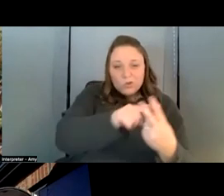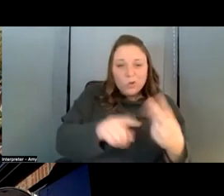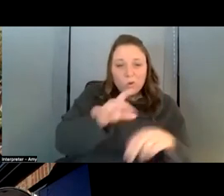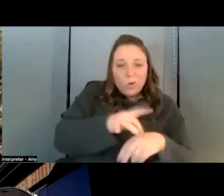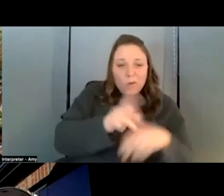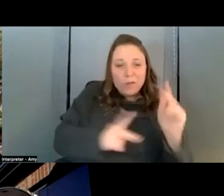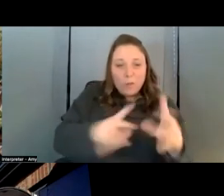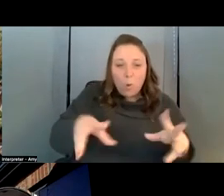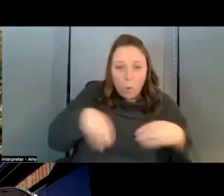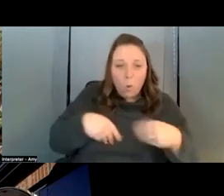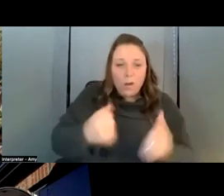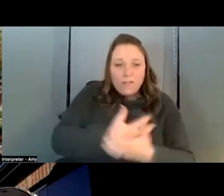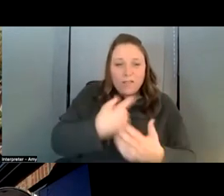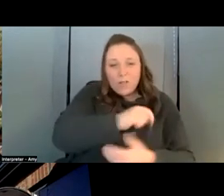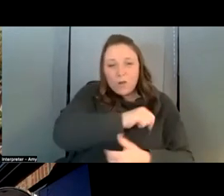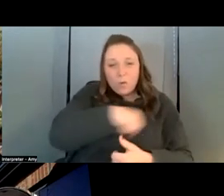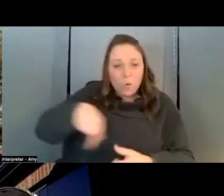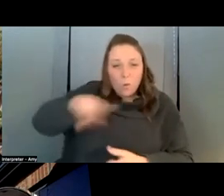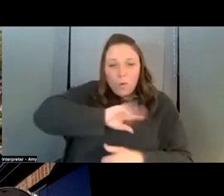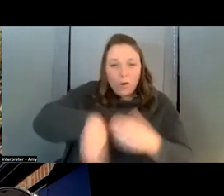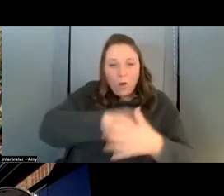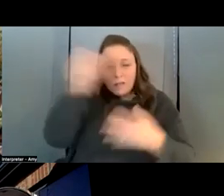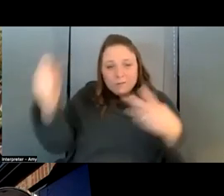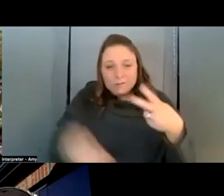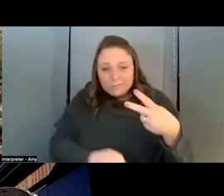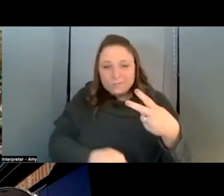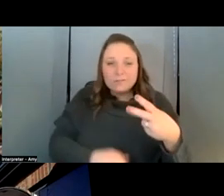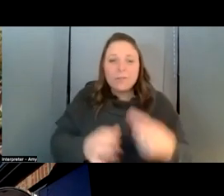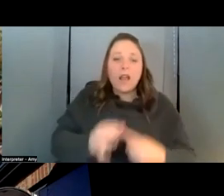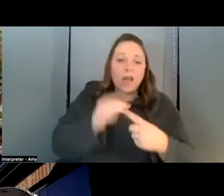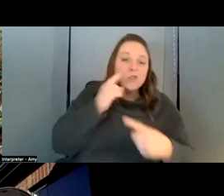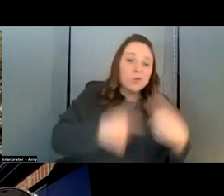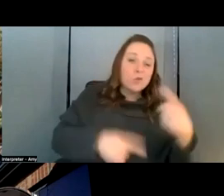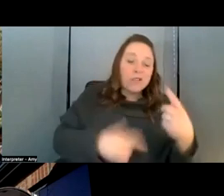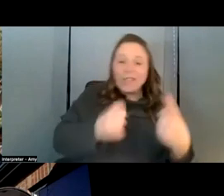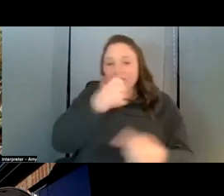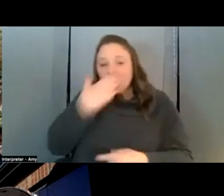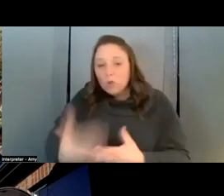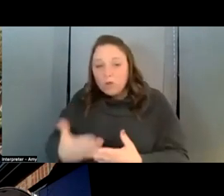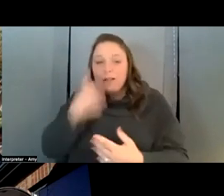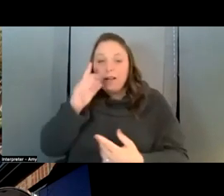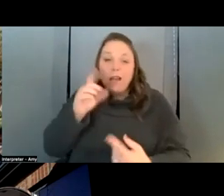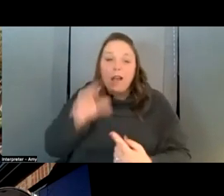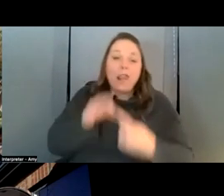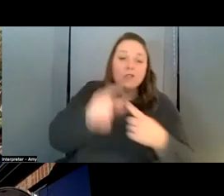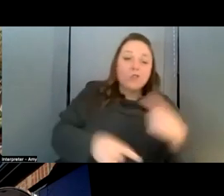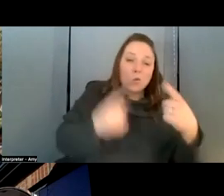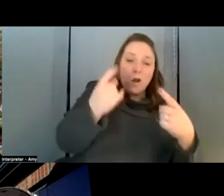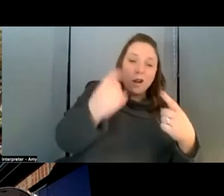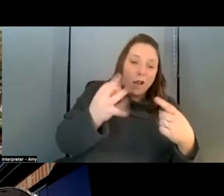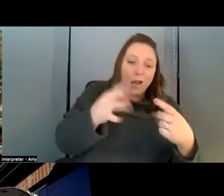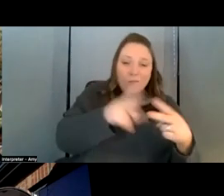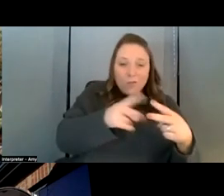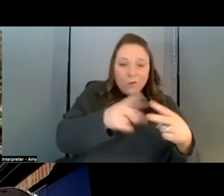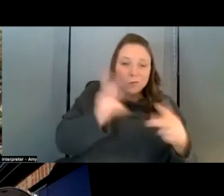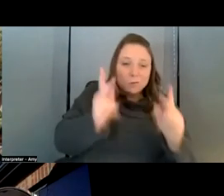that's not a good thing unless you're one of these two or three people in which case it's great um you know